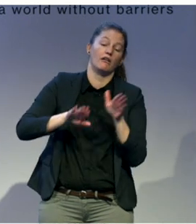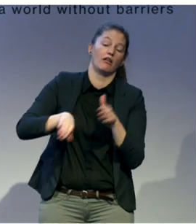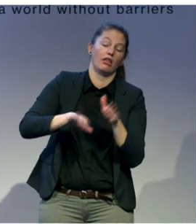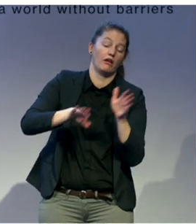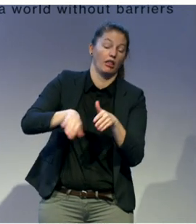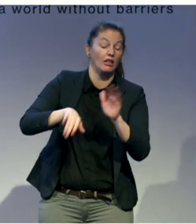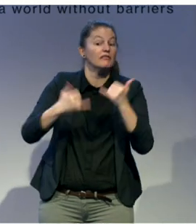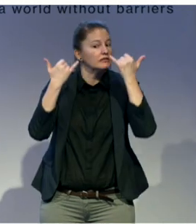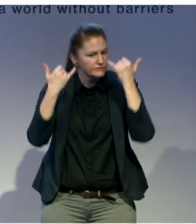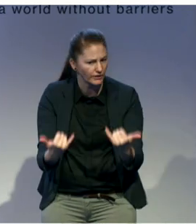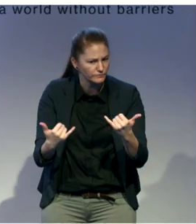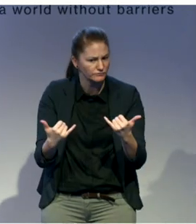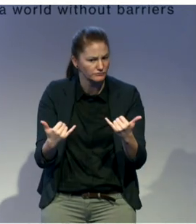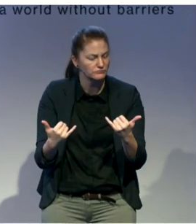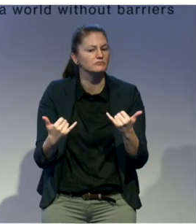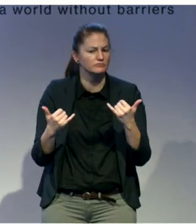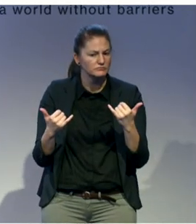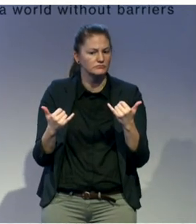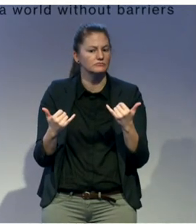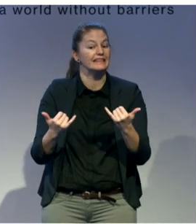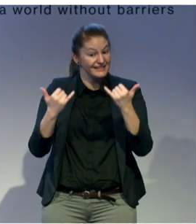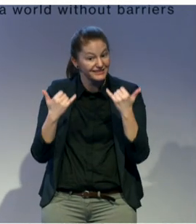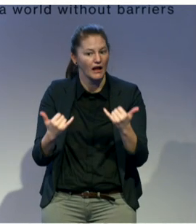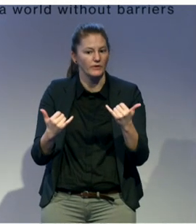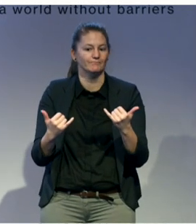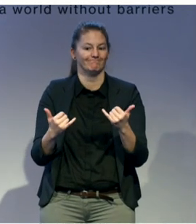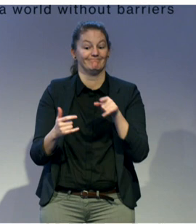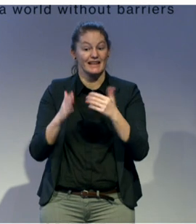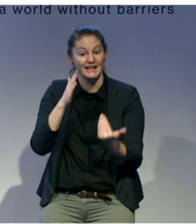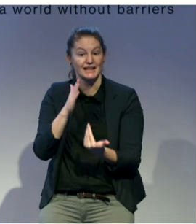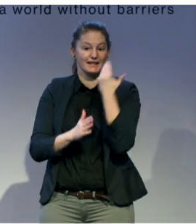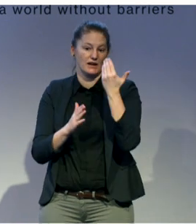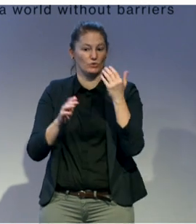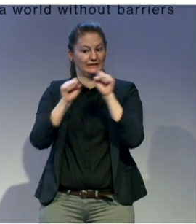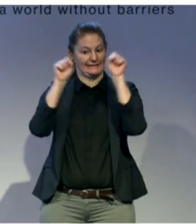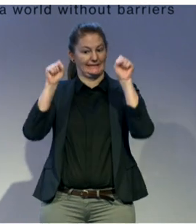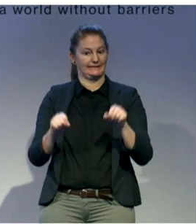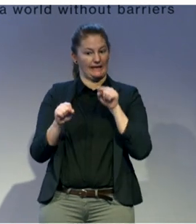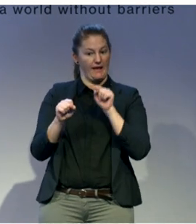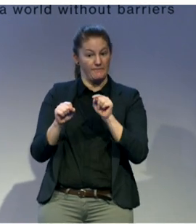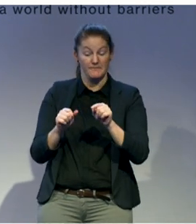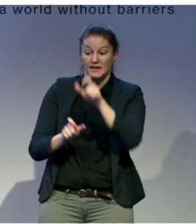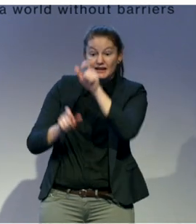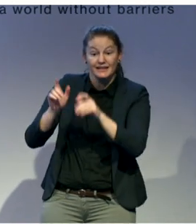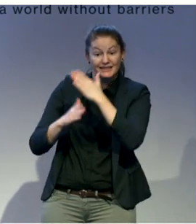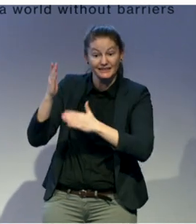mechanism. And within this mechanism, people with disabilities are being elected by